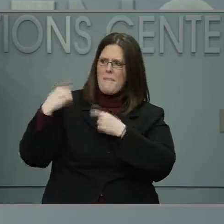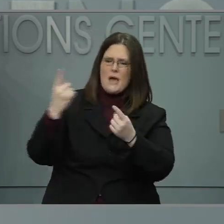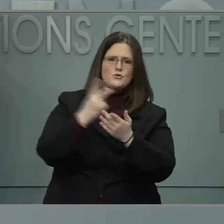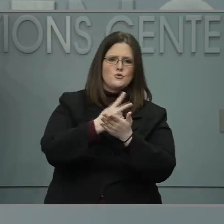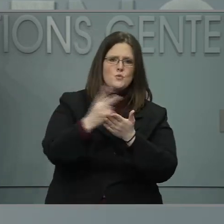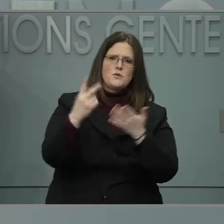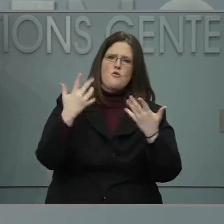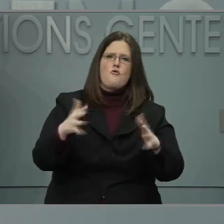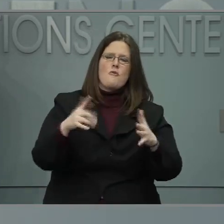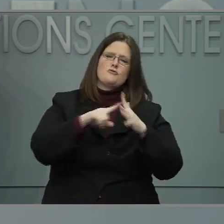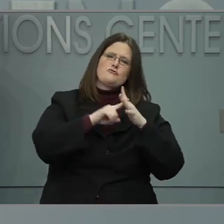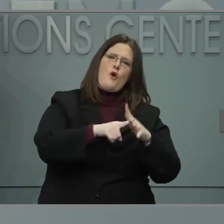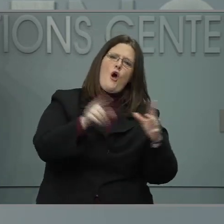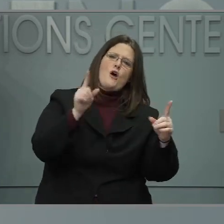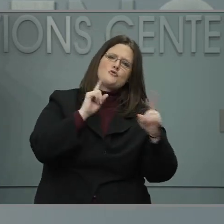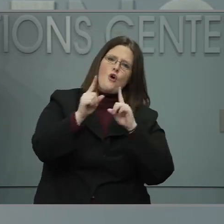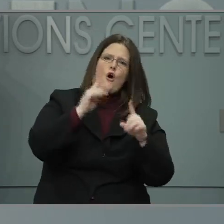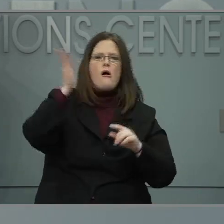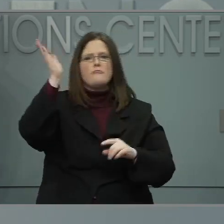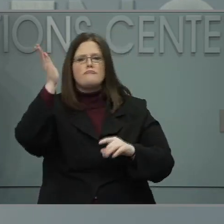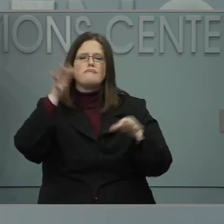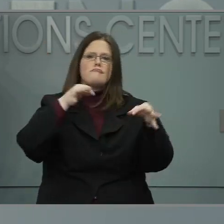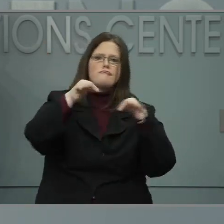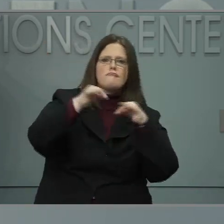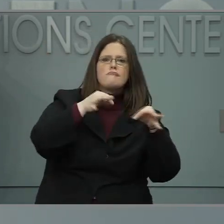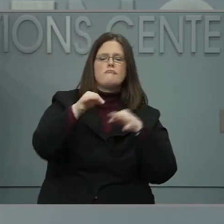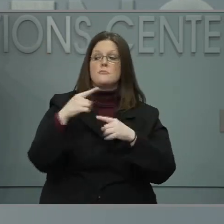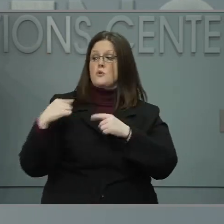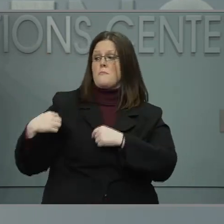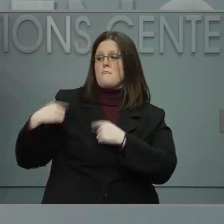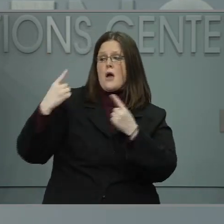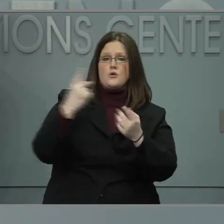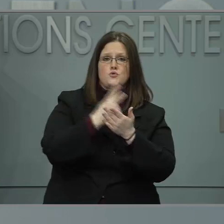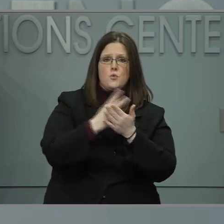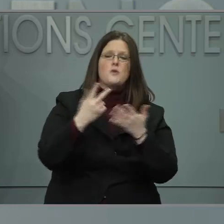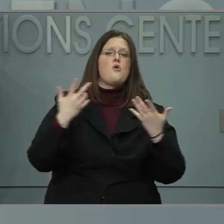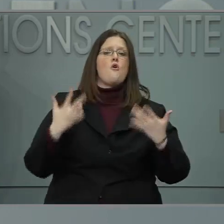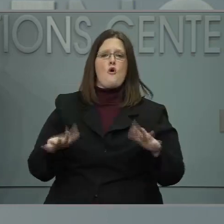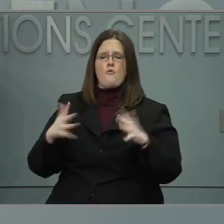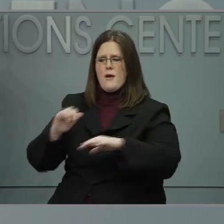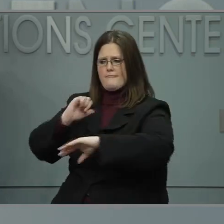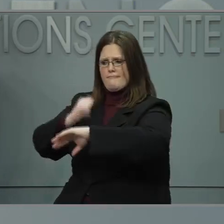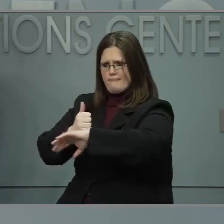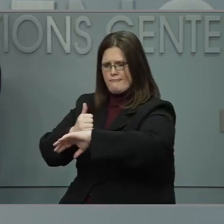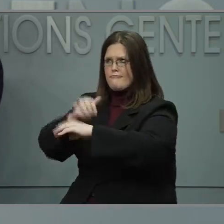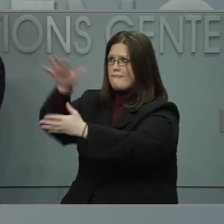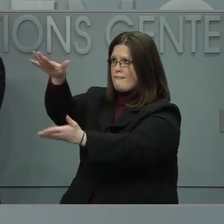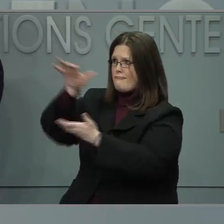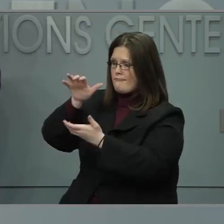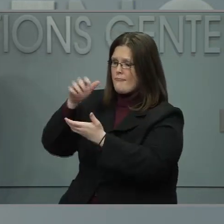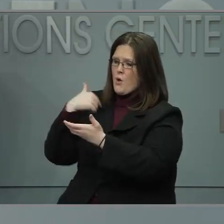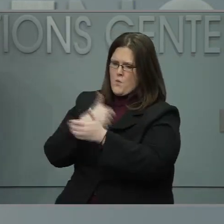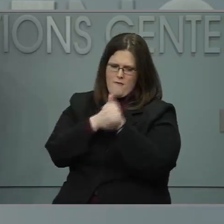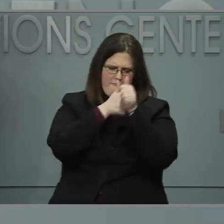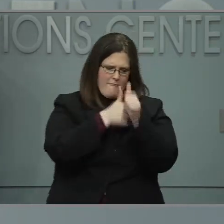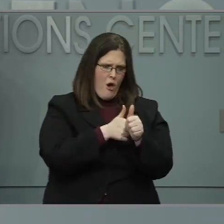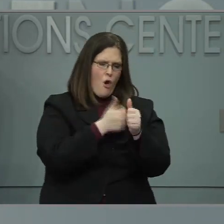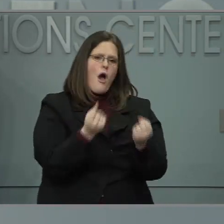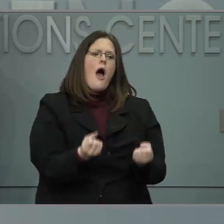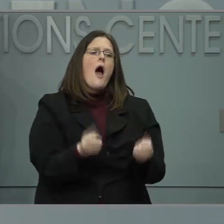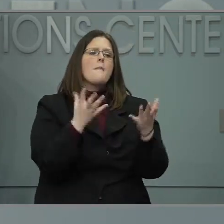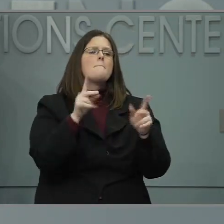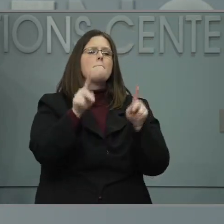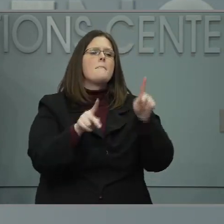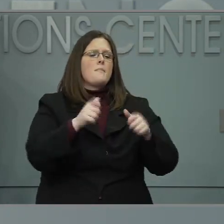as we continue forward in this process. So over the last two weeks, we have allocated vaccine based on county population and then